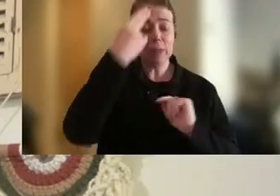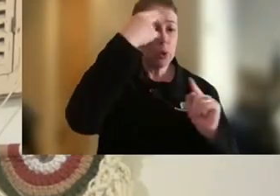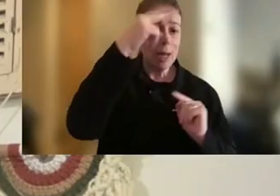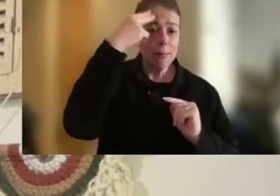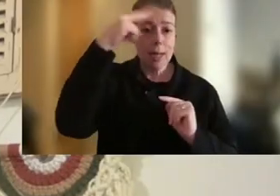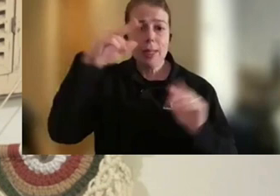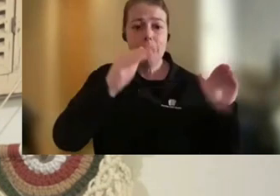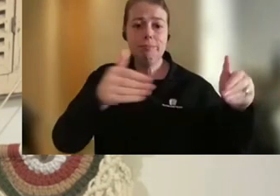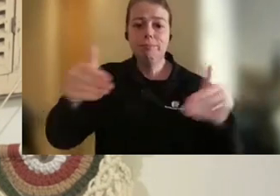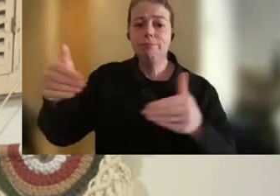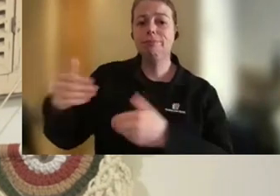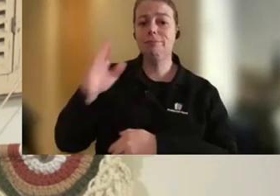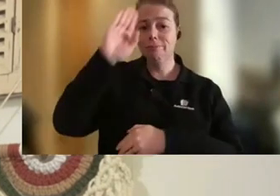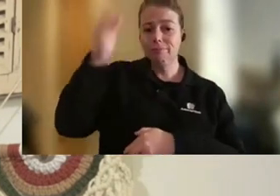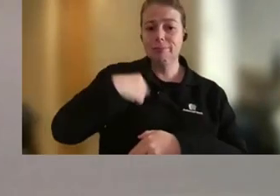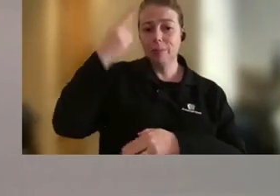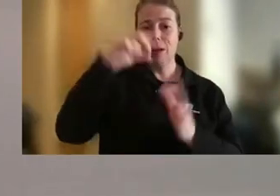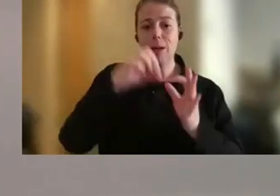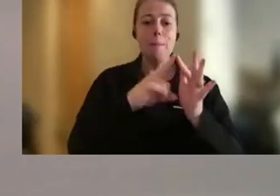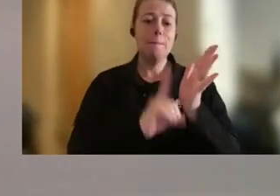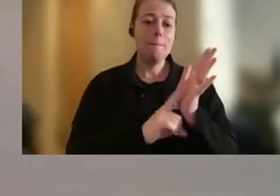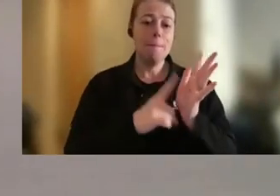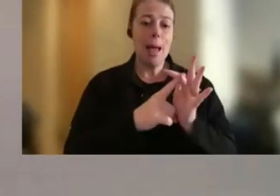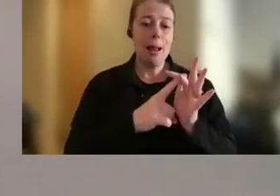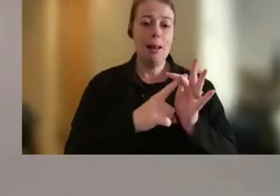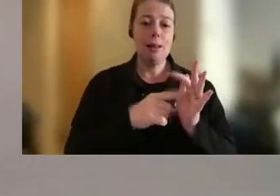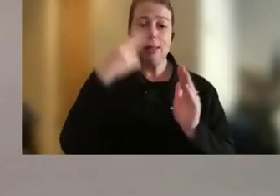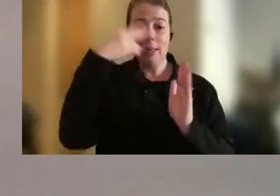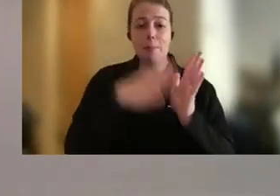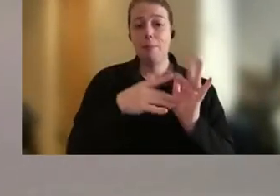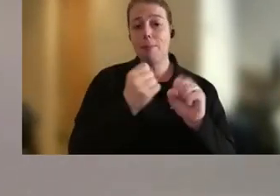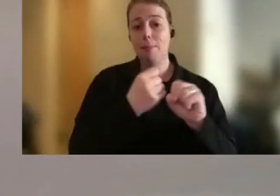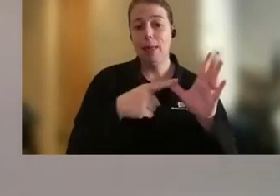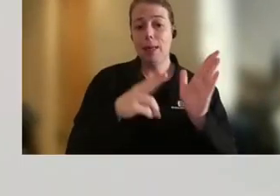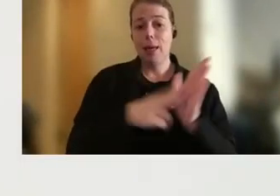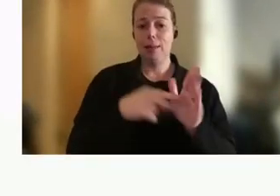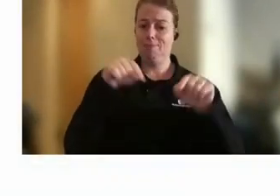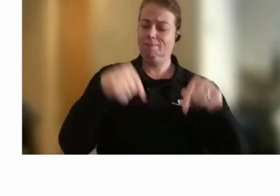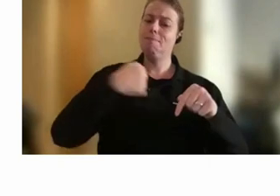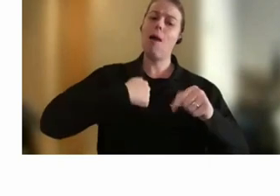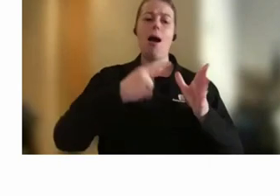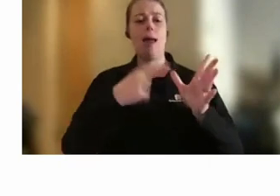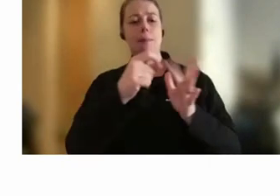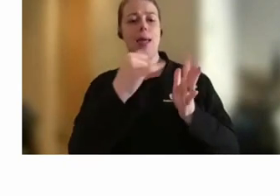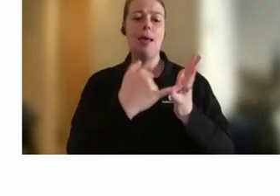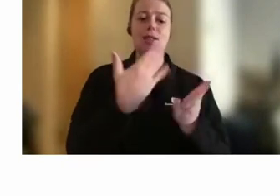Hey there. My name is Belle Hogg. My name is Megan Kopatz. And this is my APS story.